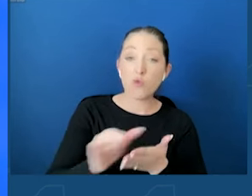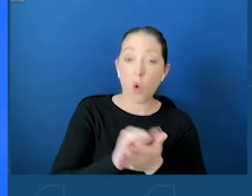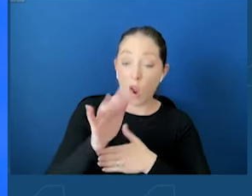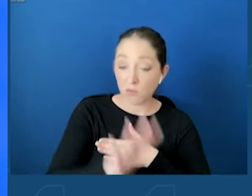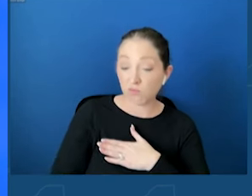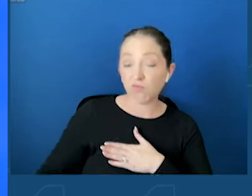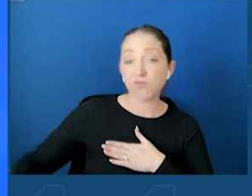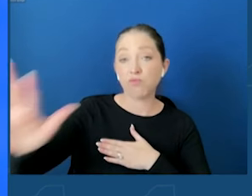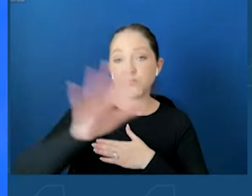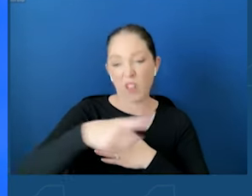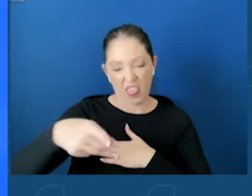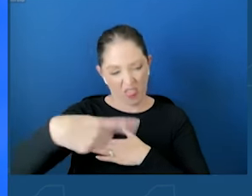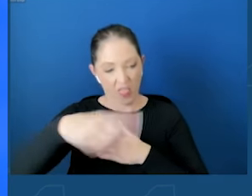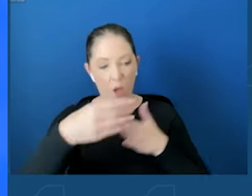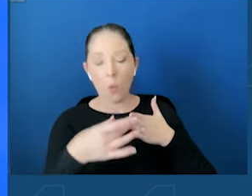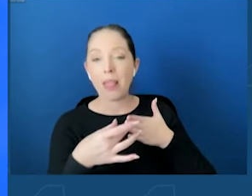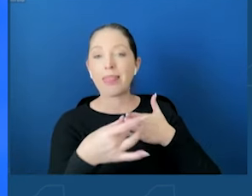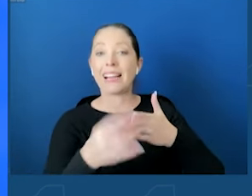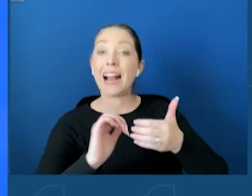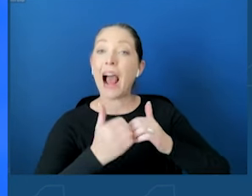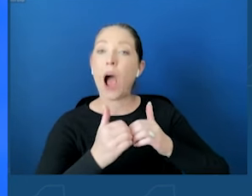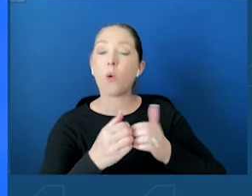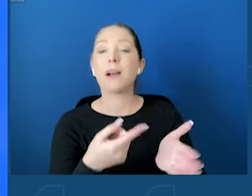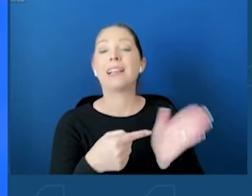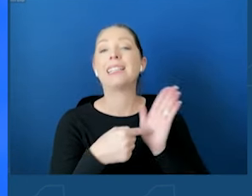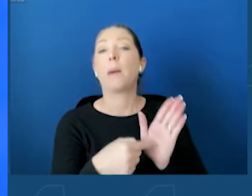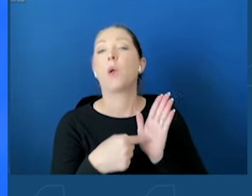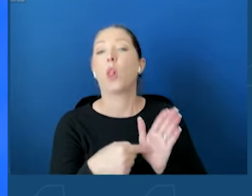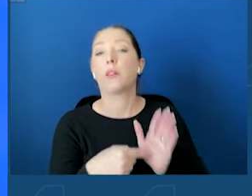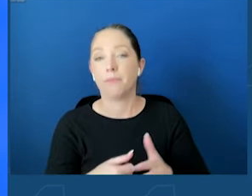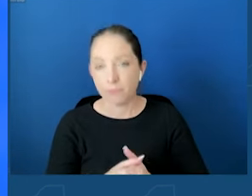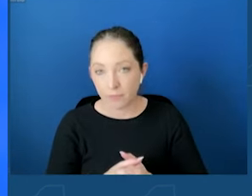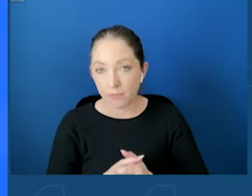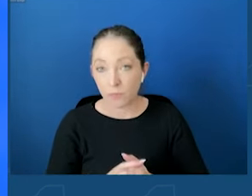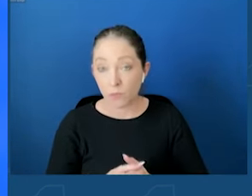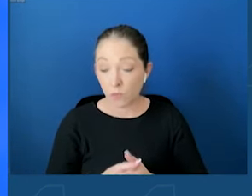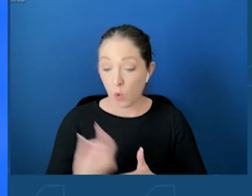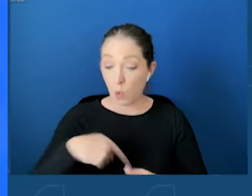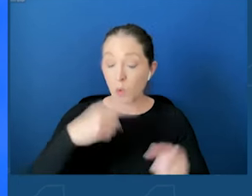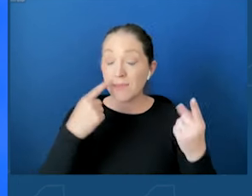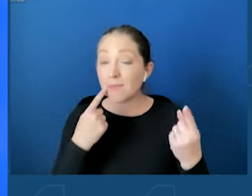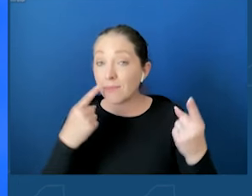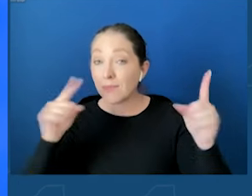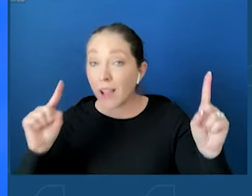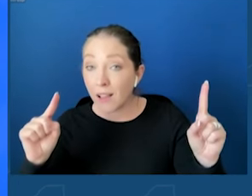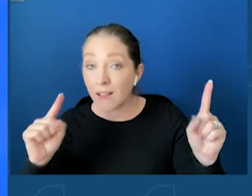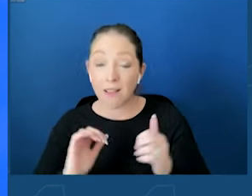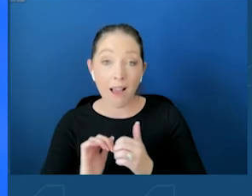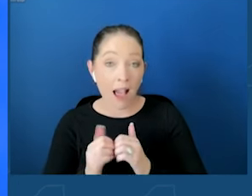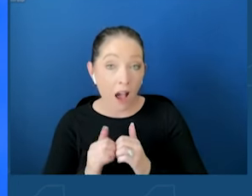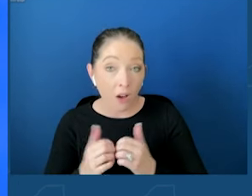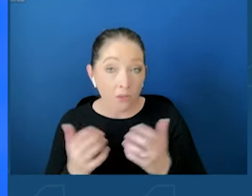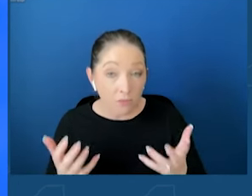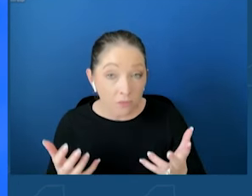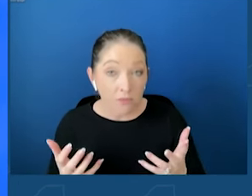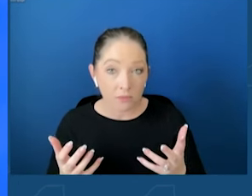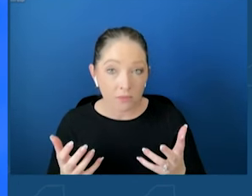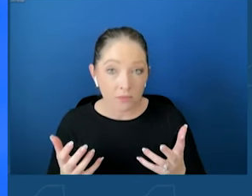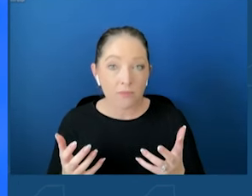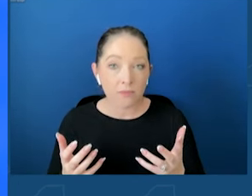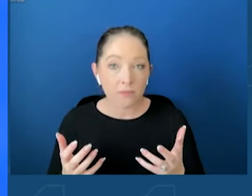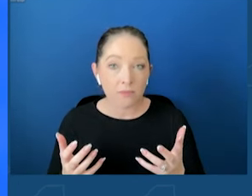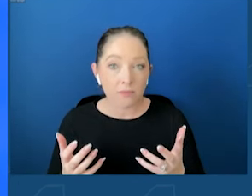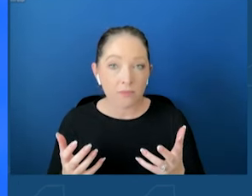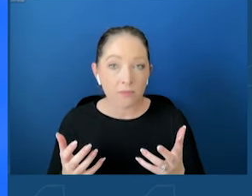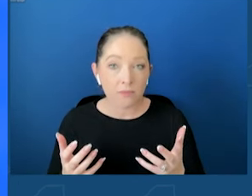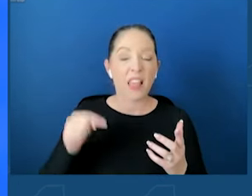And when we accomplish this and are successful, the rest of the country will pay attention and say they